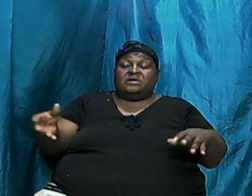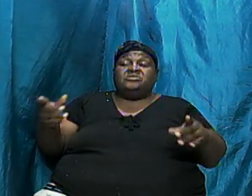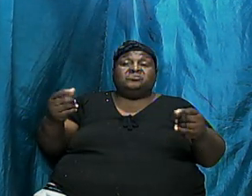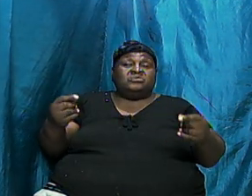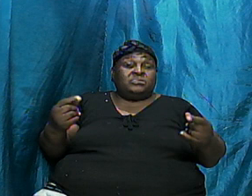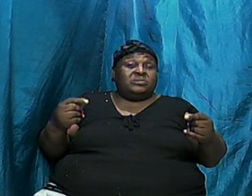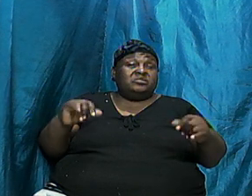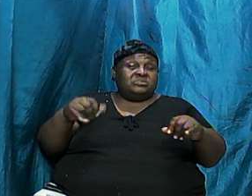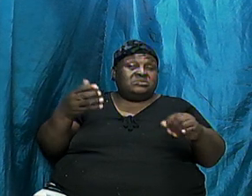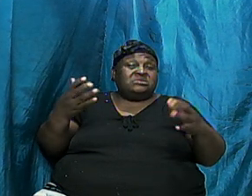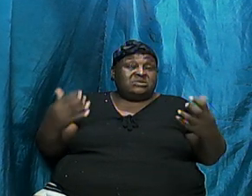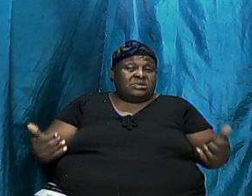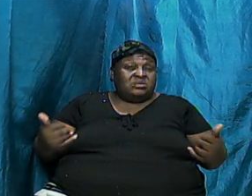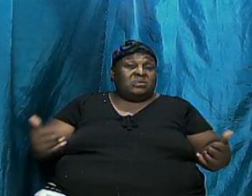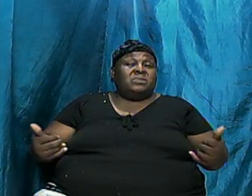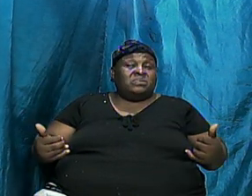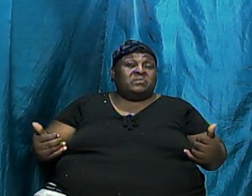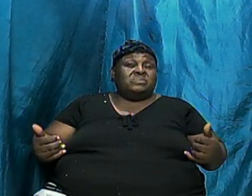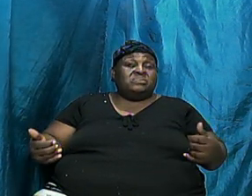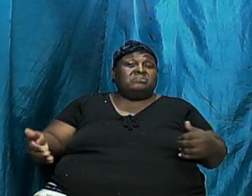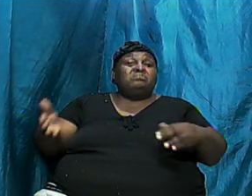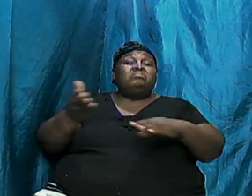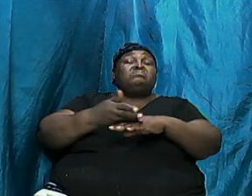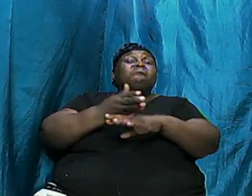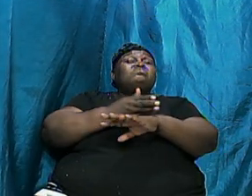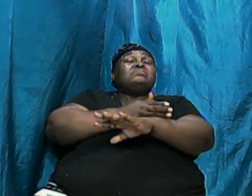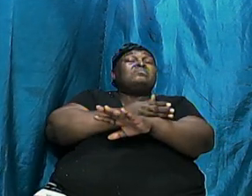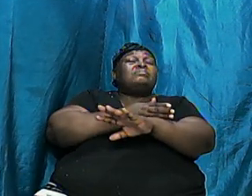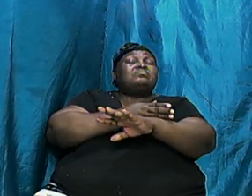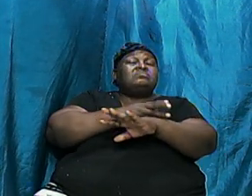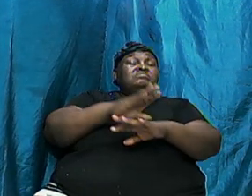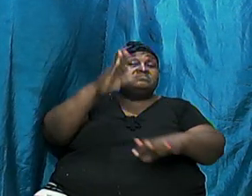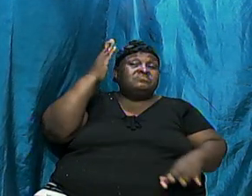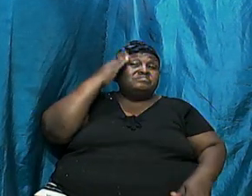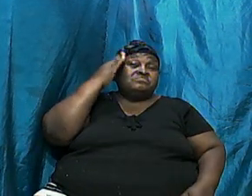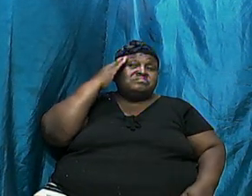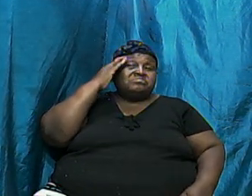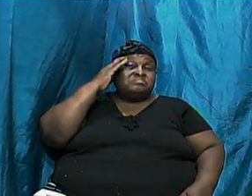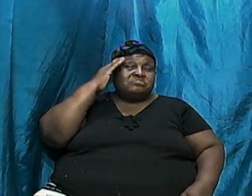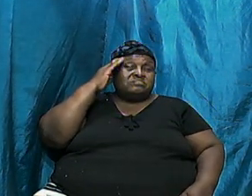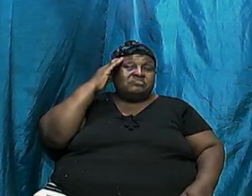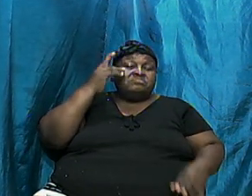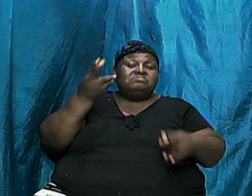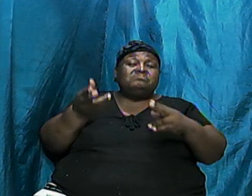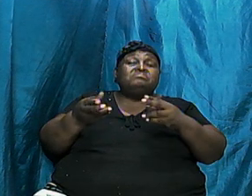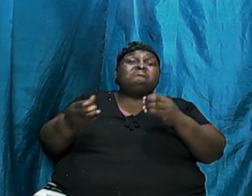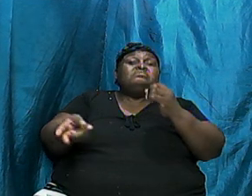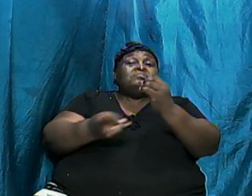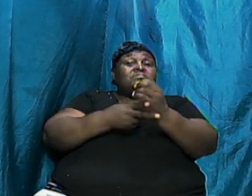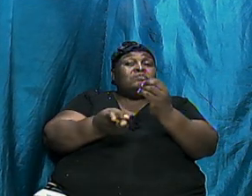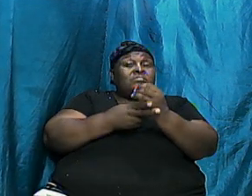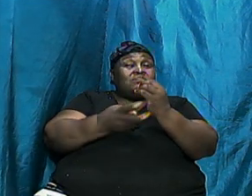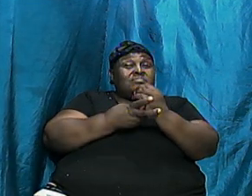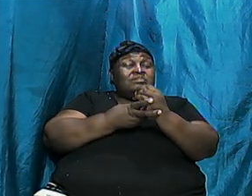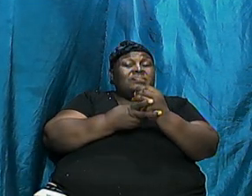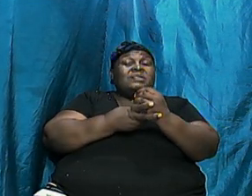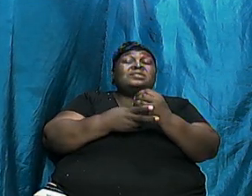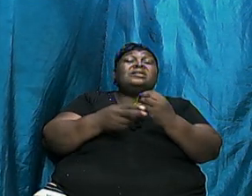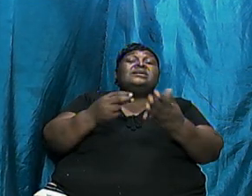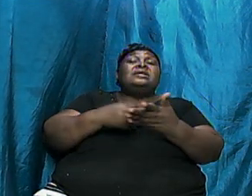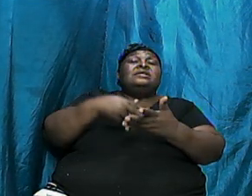the increase in knowledge base and the advancement of technology, a high civilization.